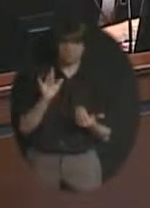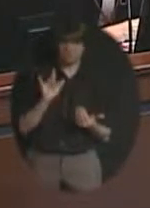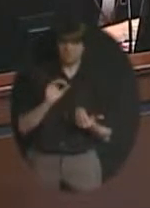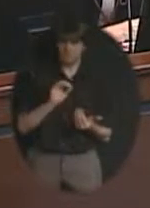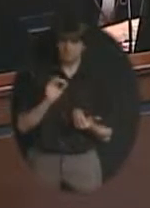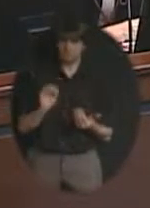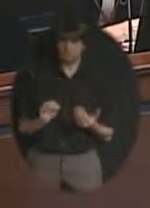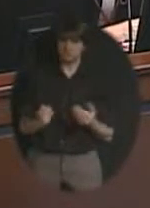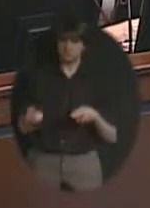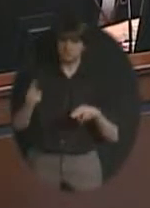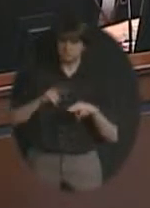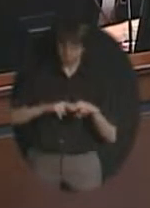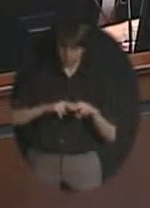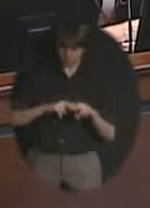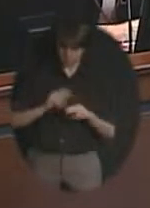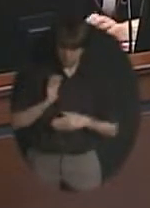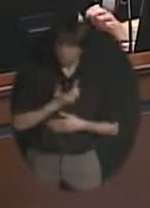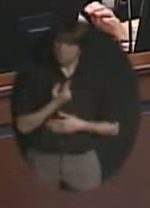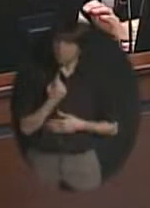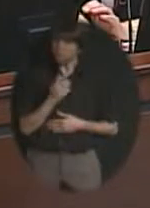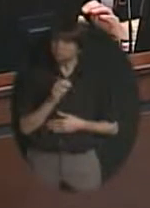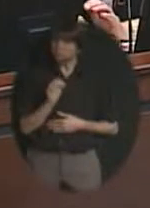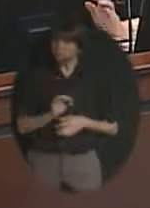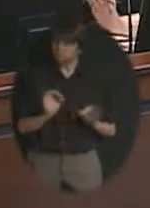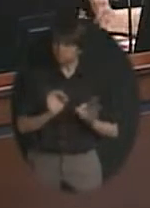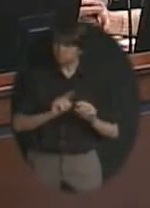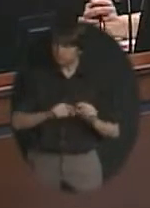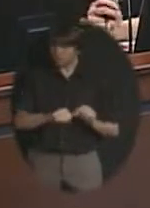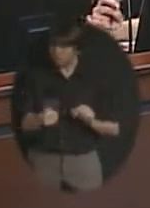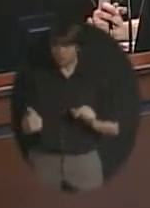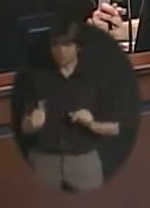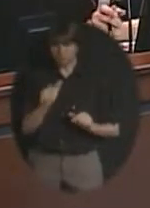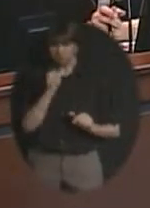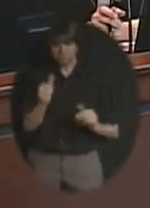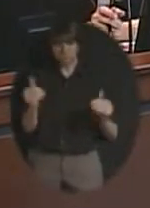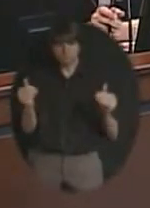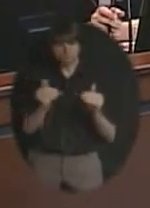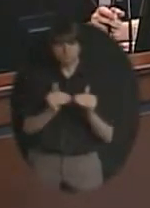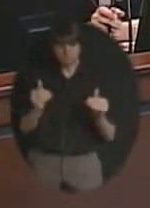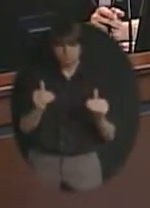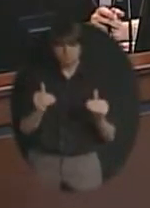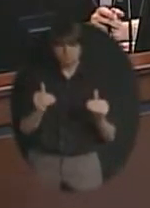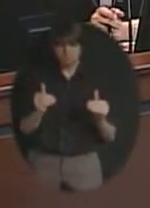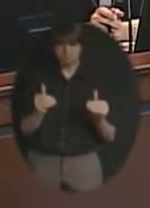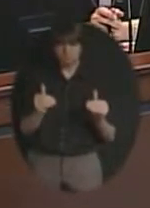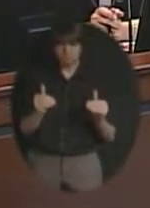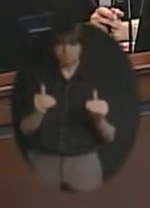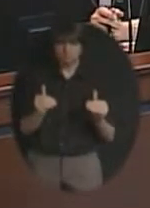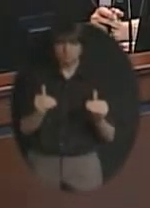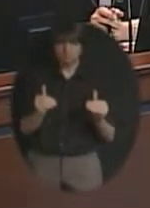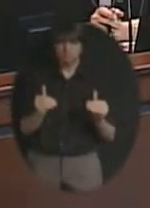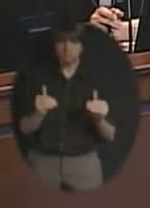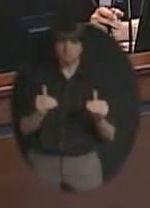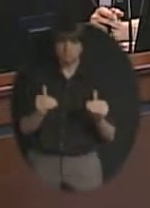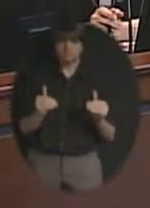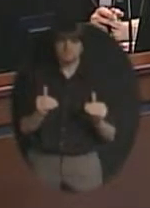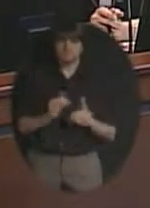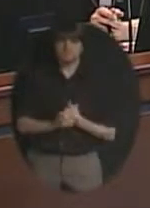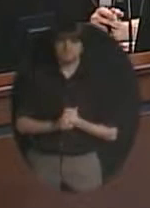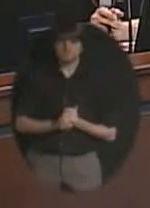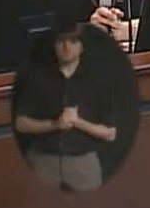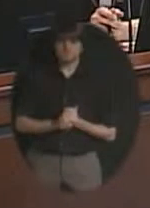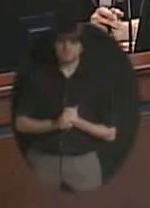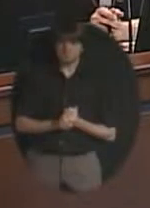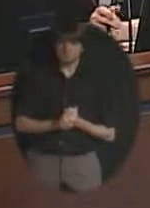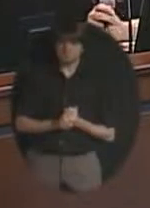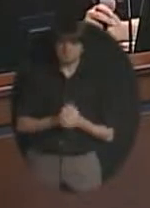percent increase for them for us it's a one percent so I think you know sort of traditional in the in this